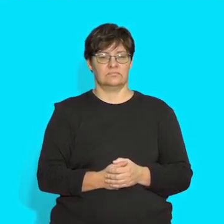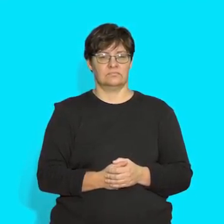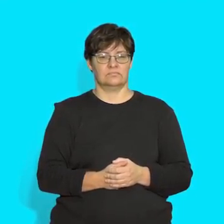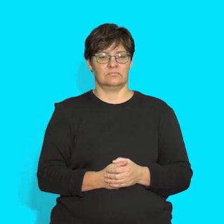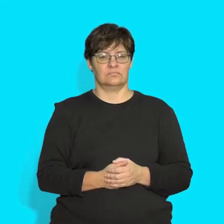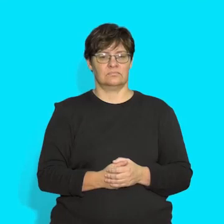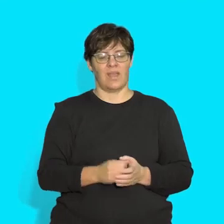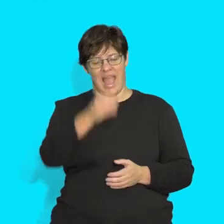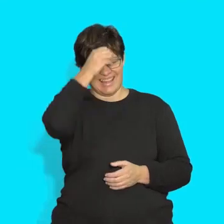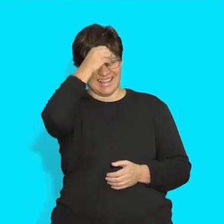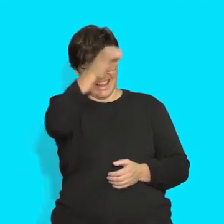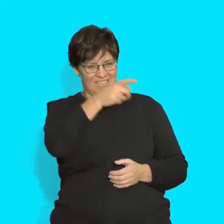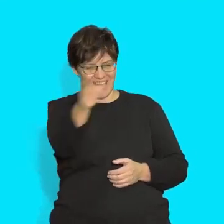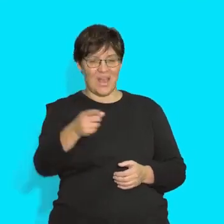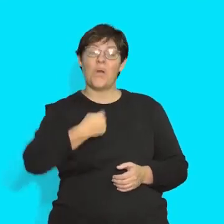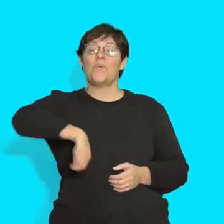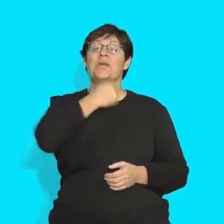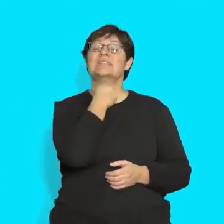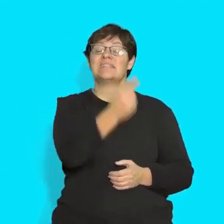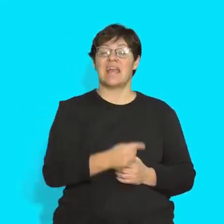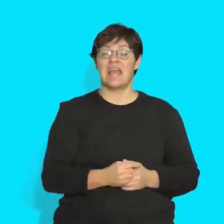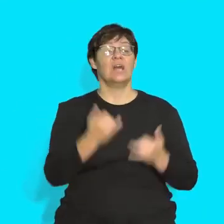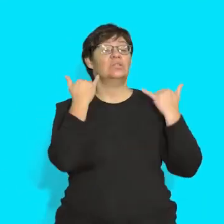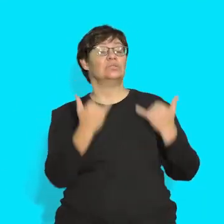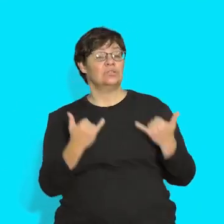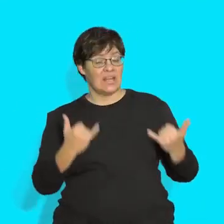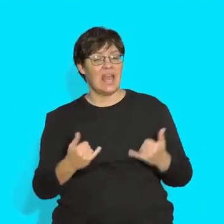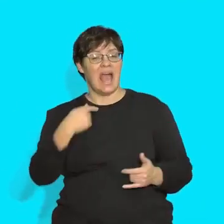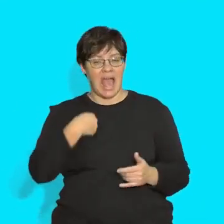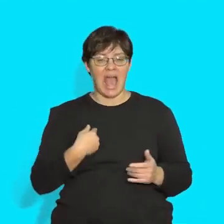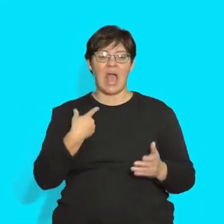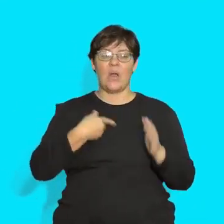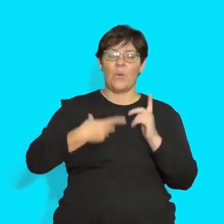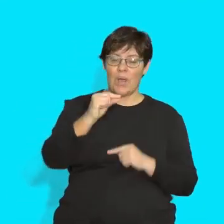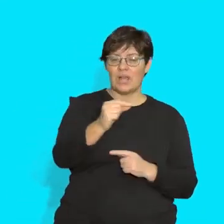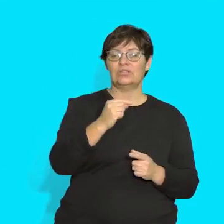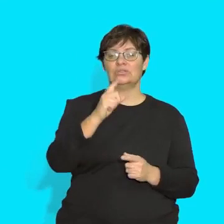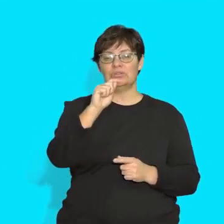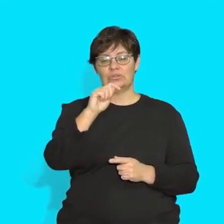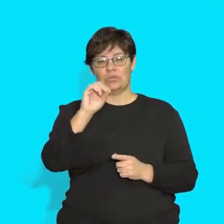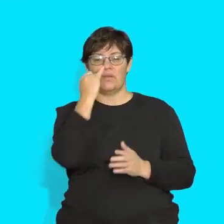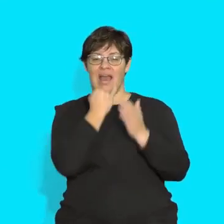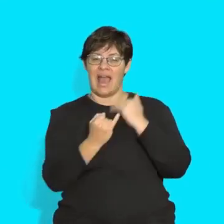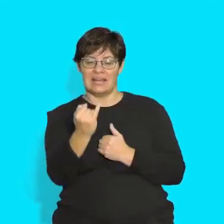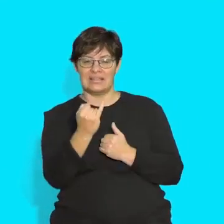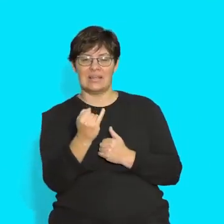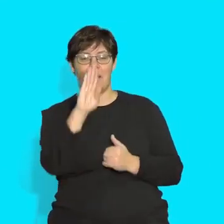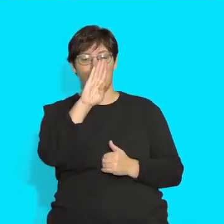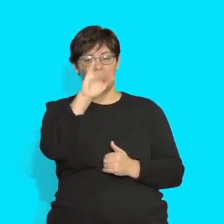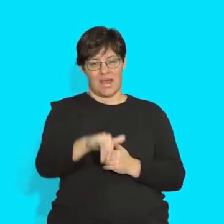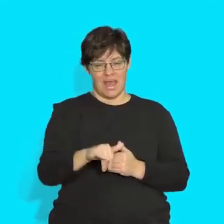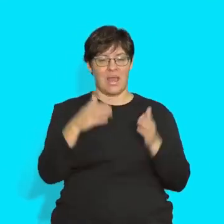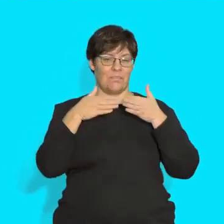Clever! We would say, today I went to an island by boat. What would you say?